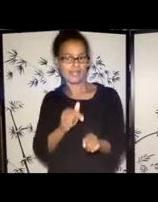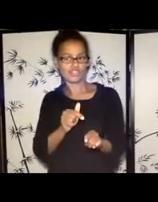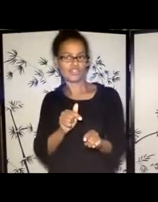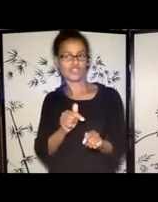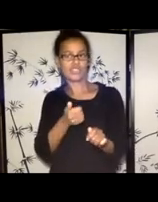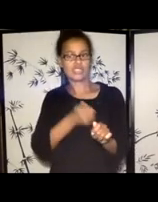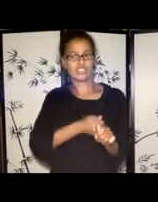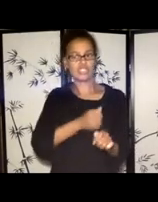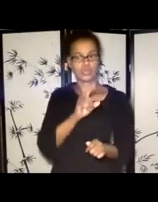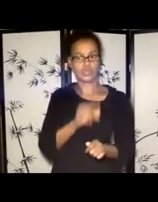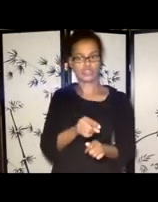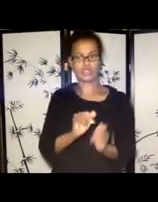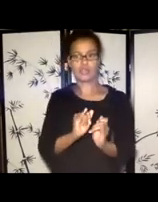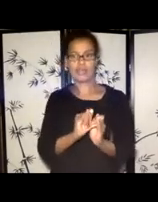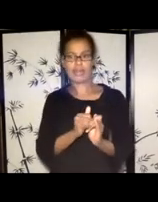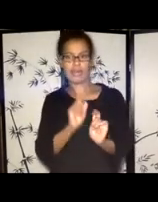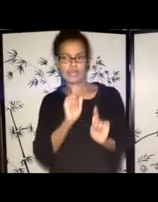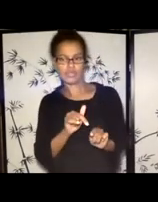Yeah.